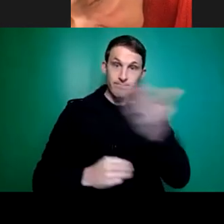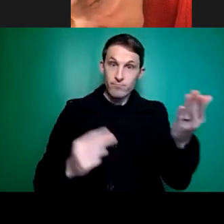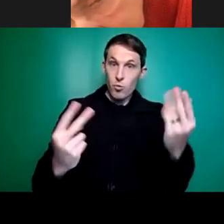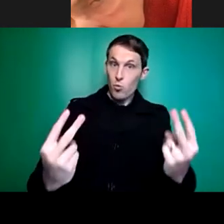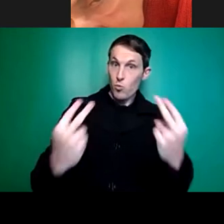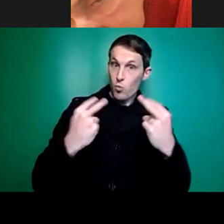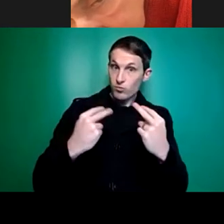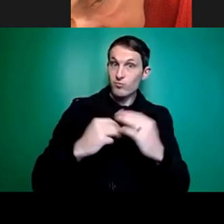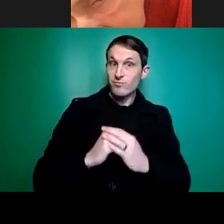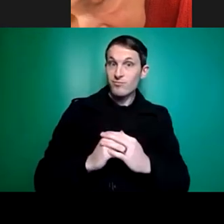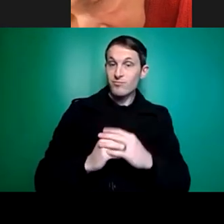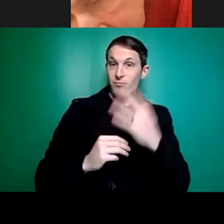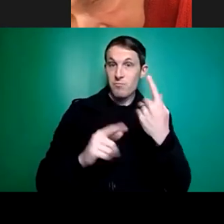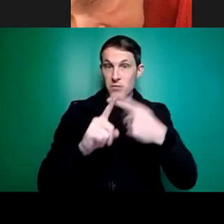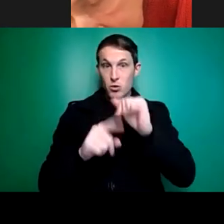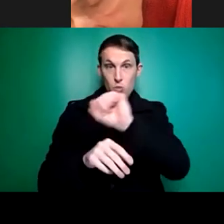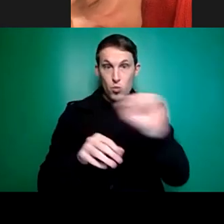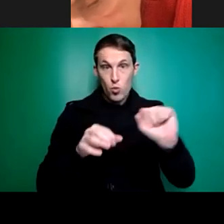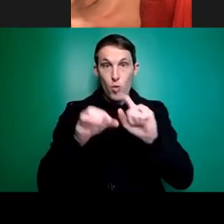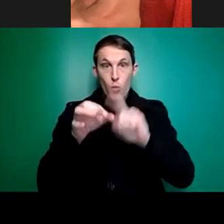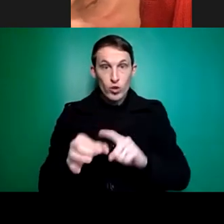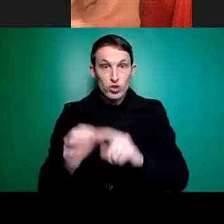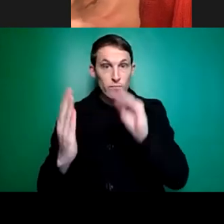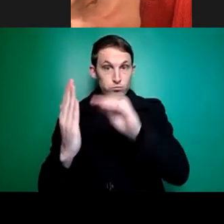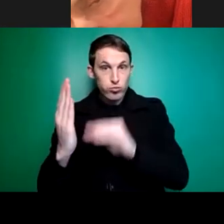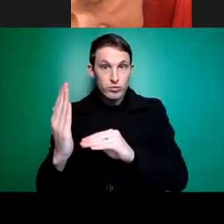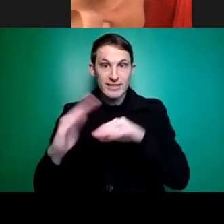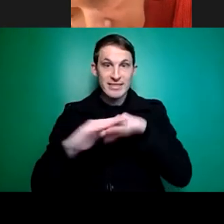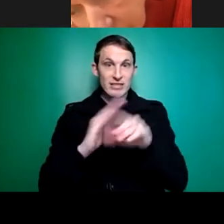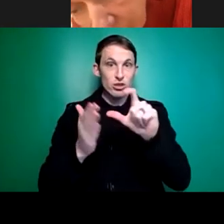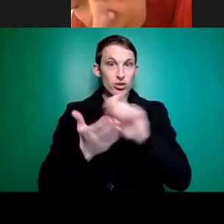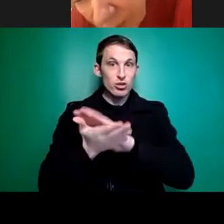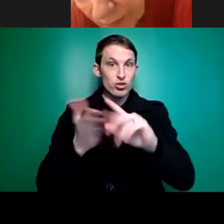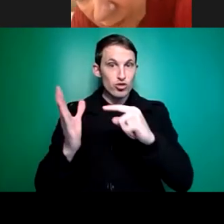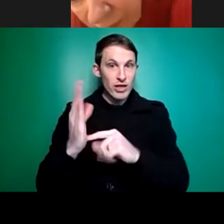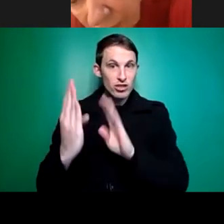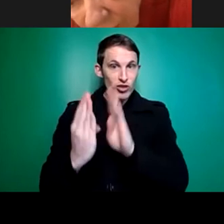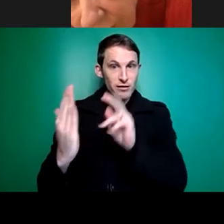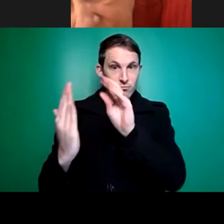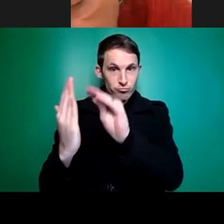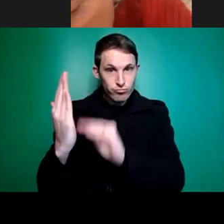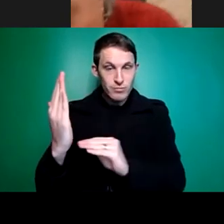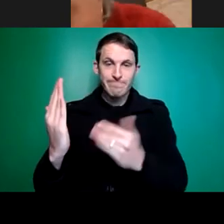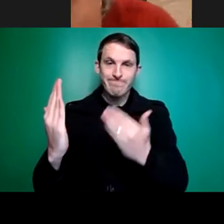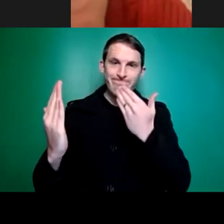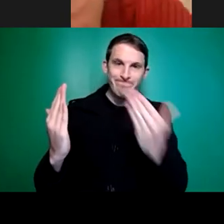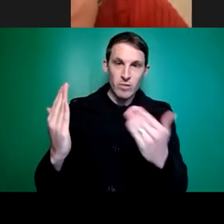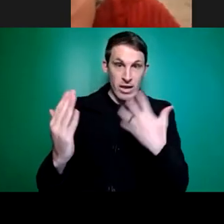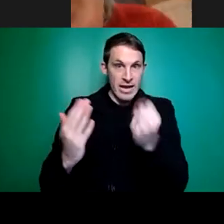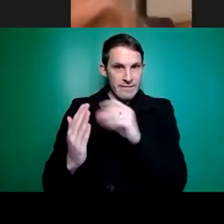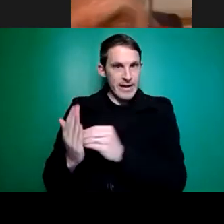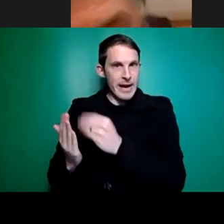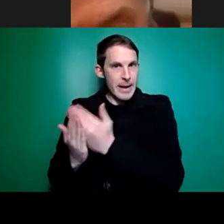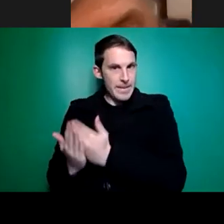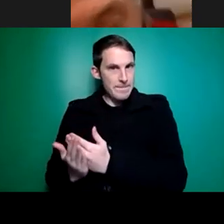been putting questions in the chat on this Zoom meeting. We will come to those questions soon, so please